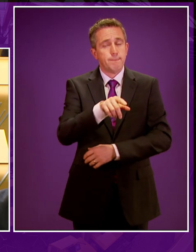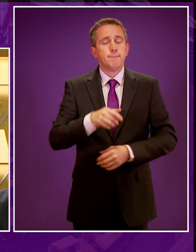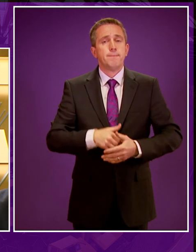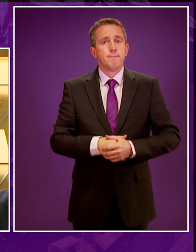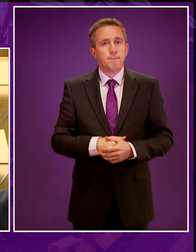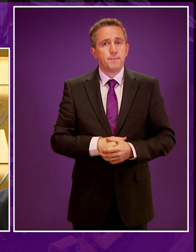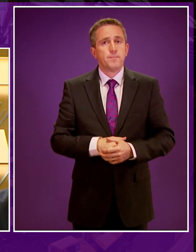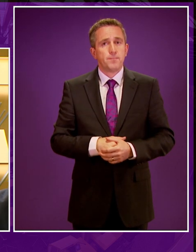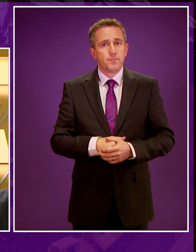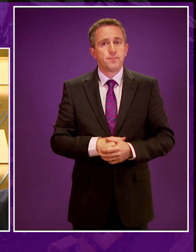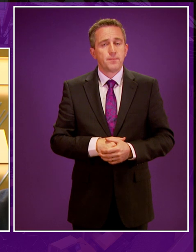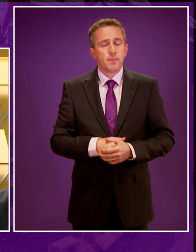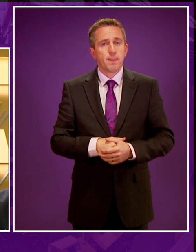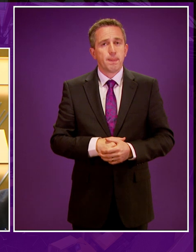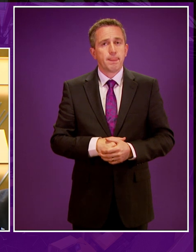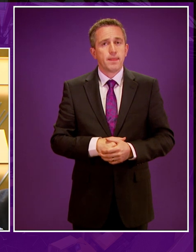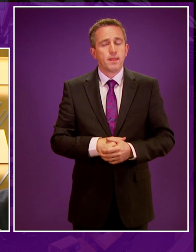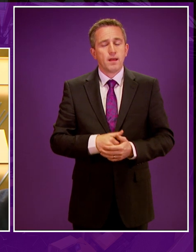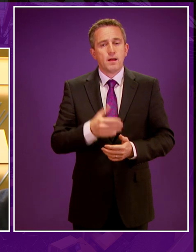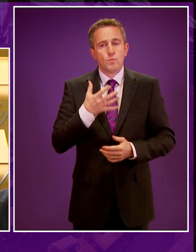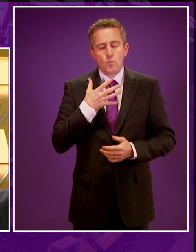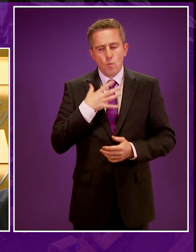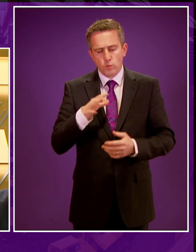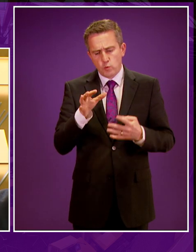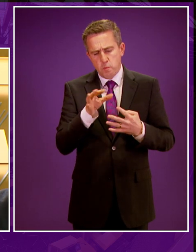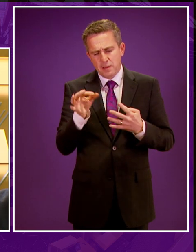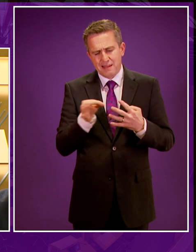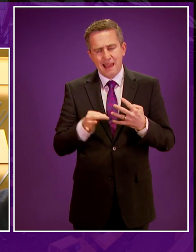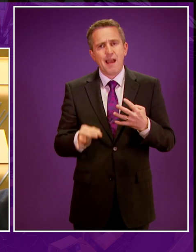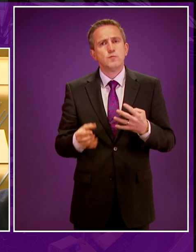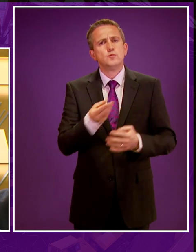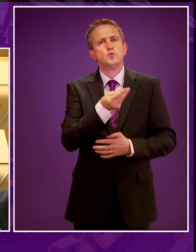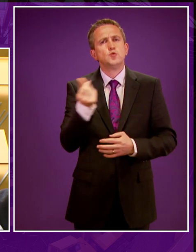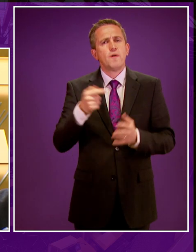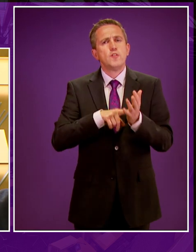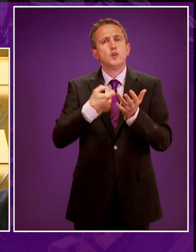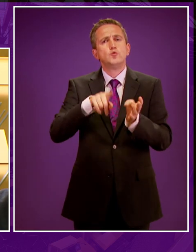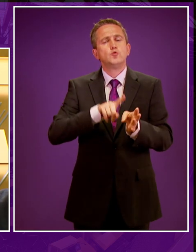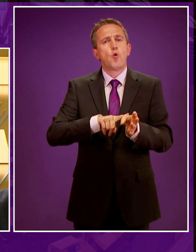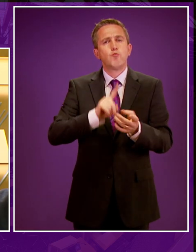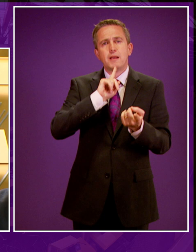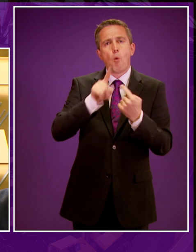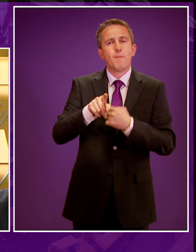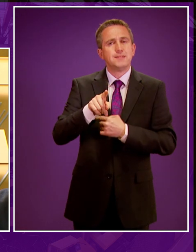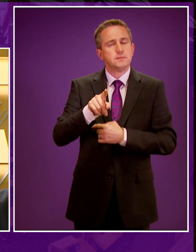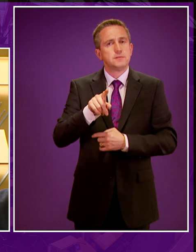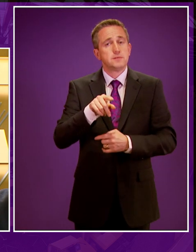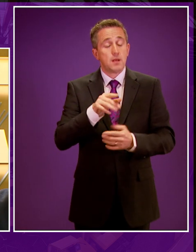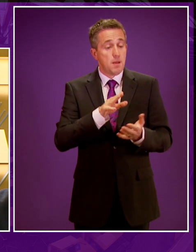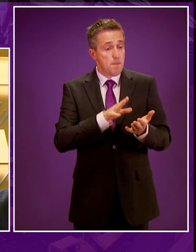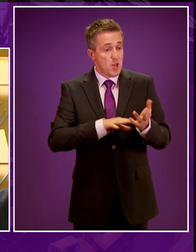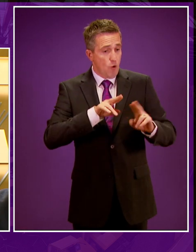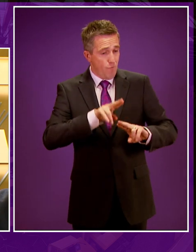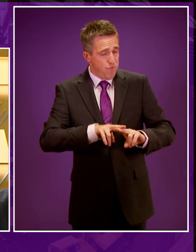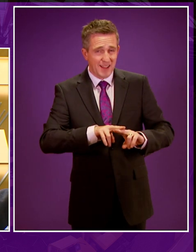that have been made by members, I just want to highlight a few that have been made by the Conservatives to start with. I said in response to Murdo